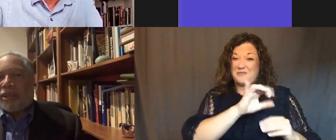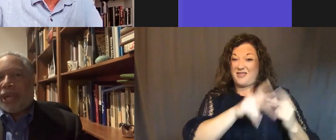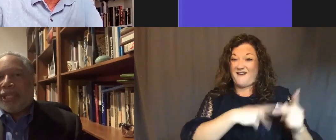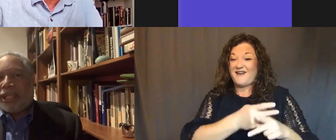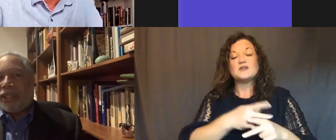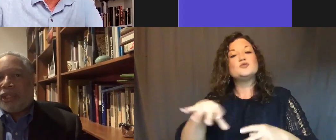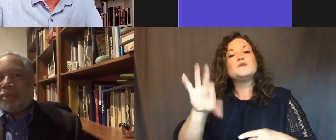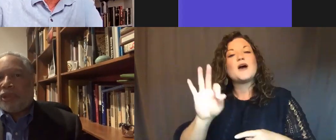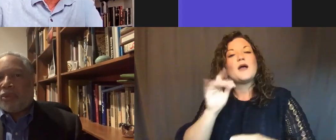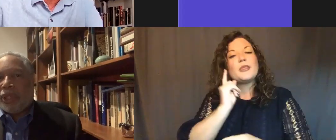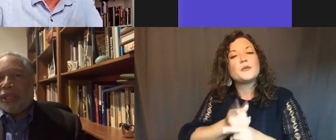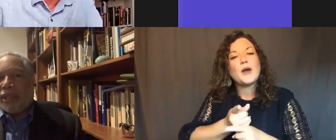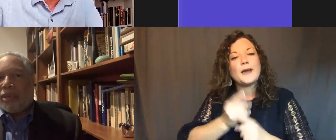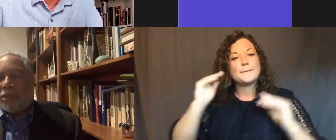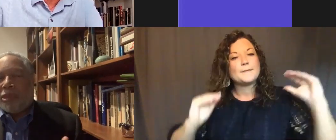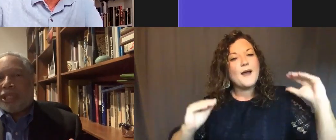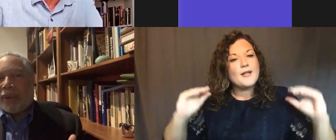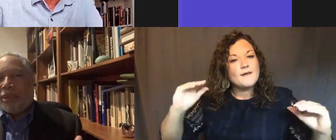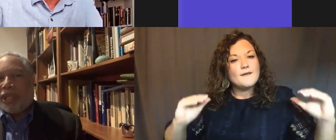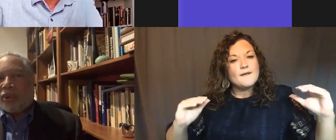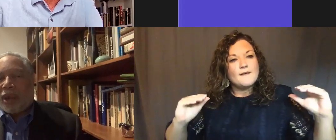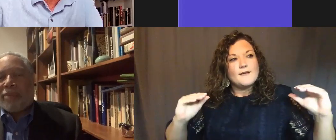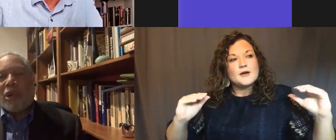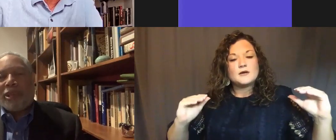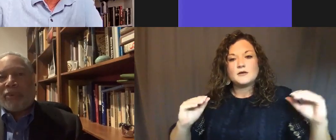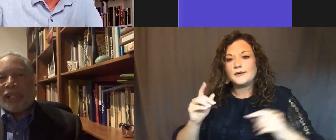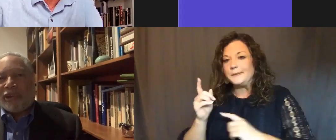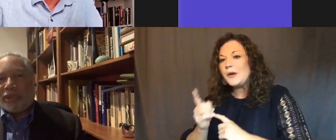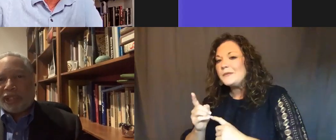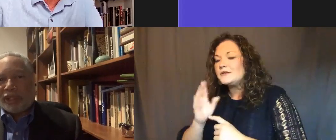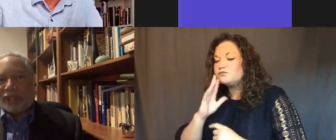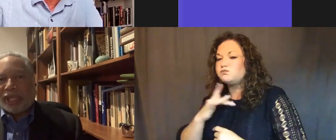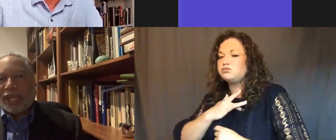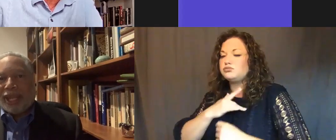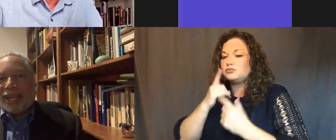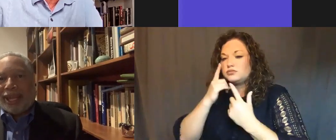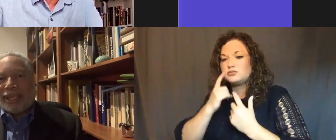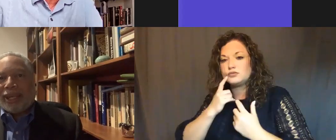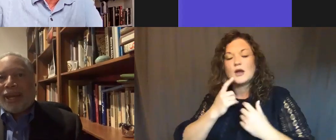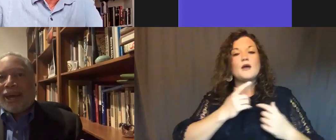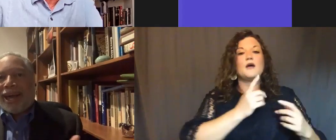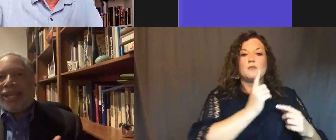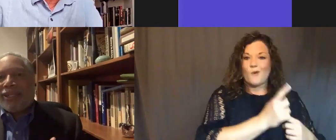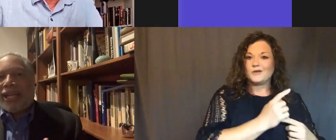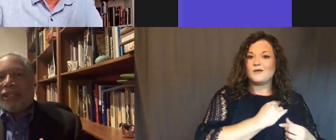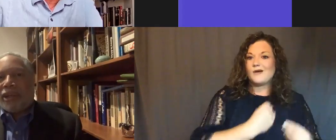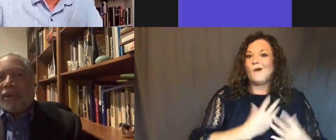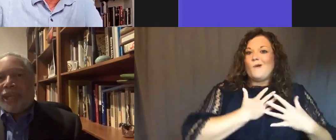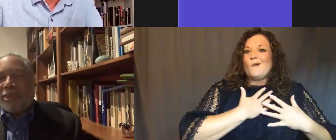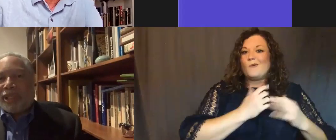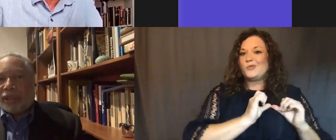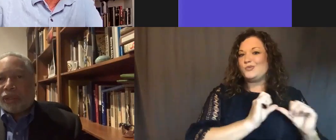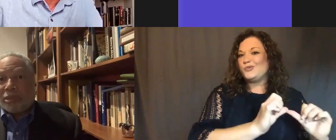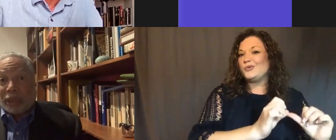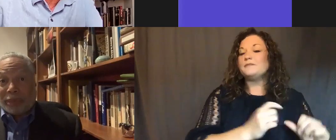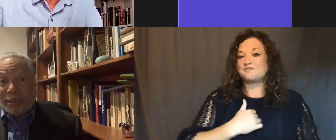find the right tension between moments that will make you cry and moments that will give you resiliency. And I had gotten to know